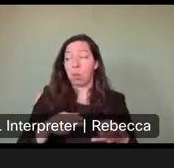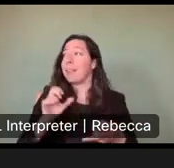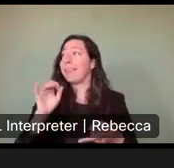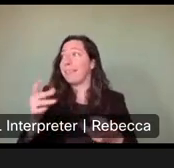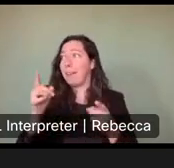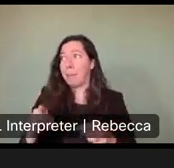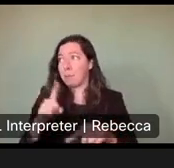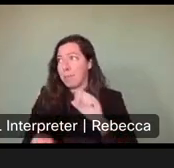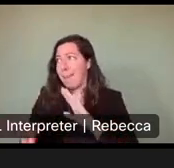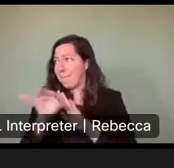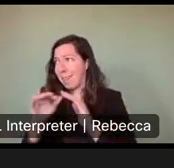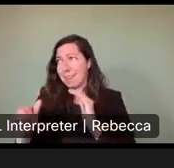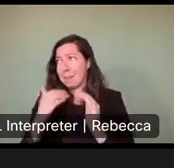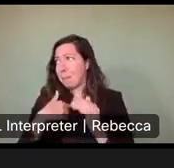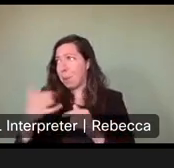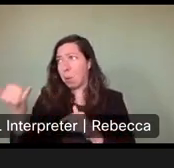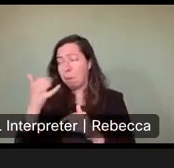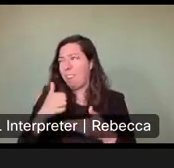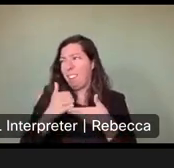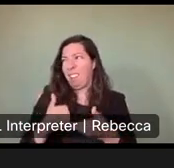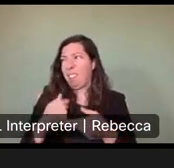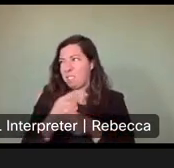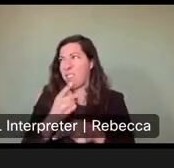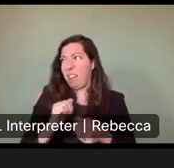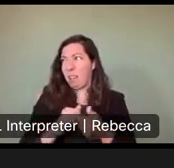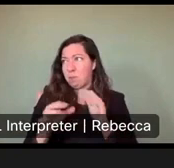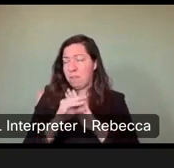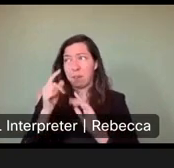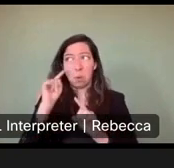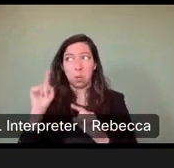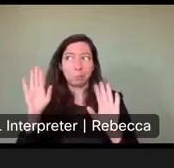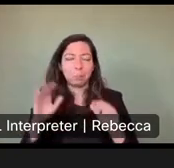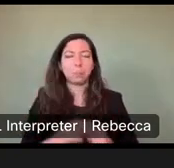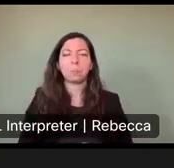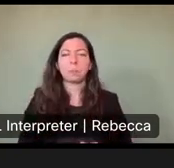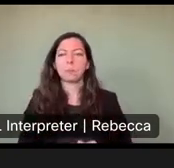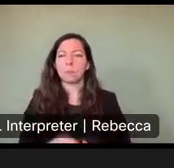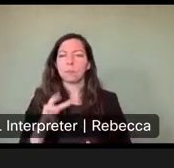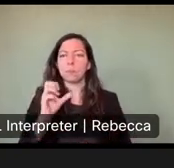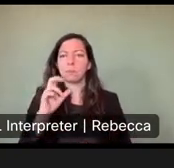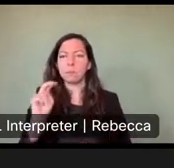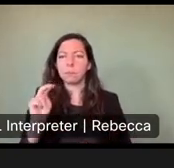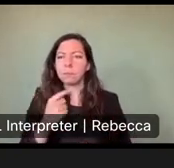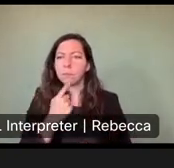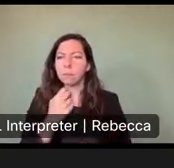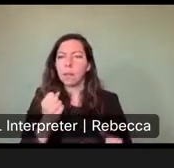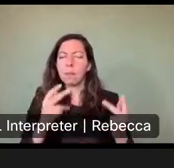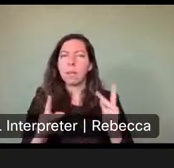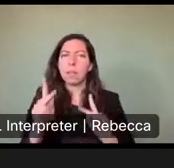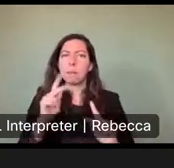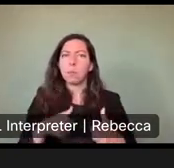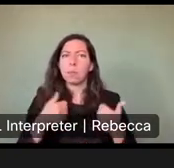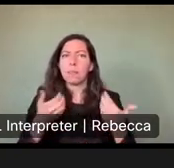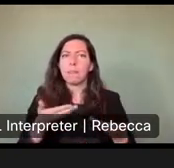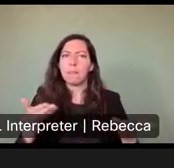email and I can provide you with links to those. Um, William says many permanently disabled residents and the